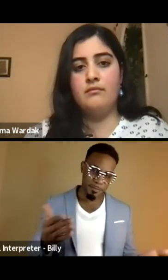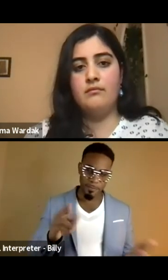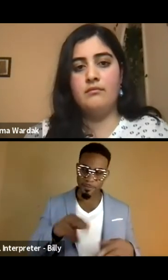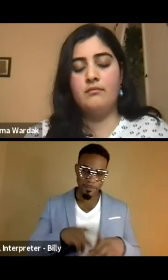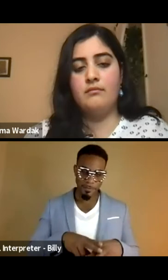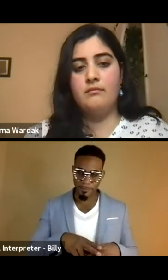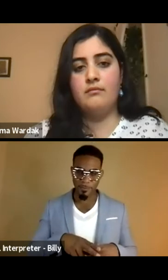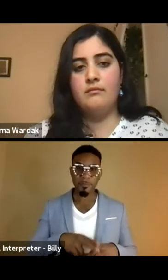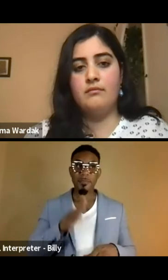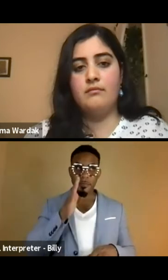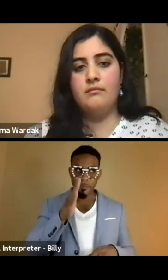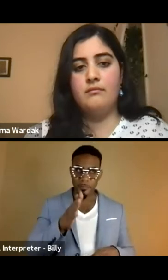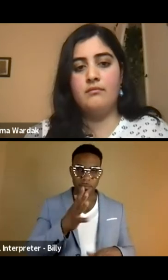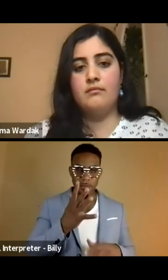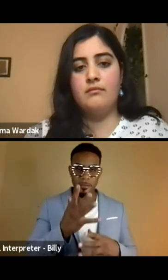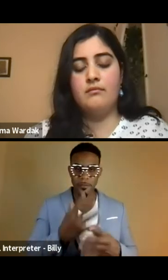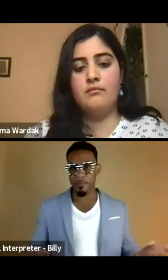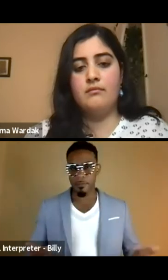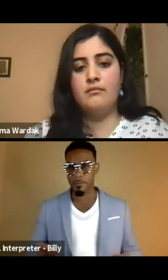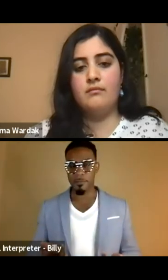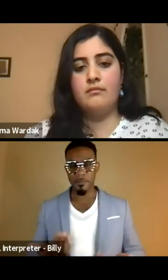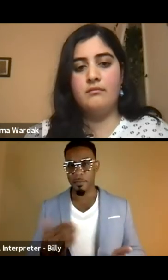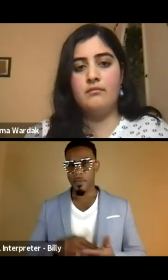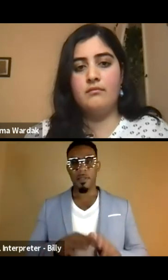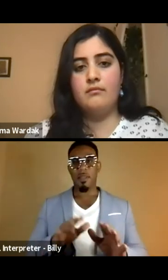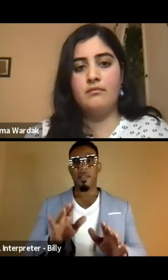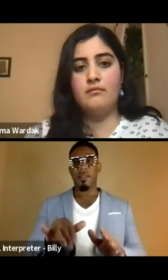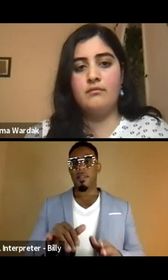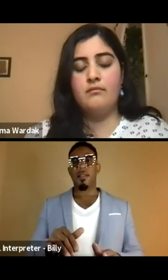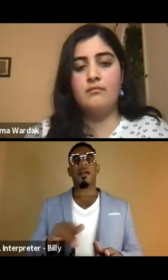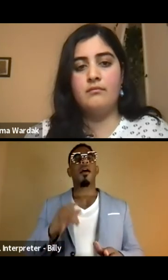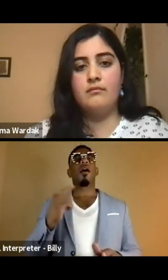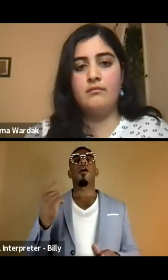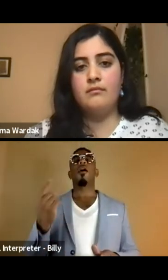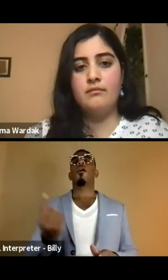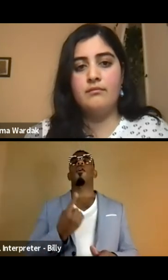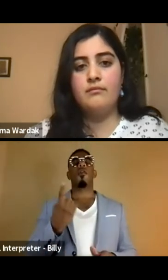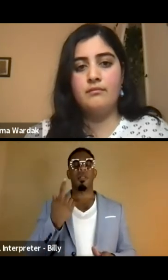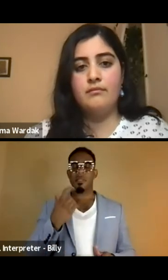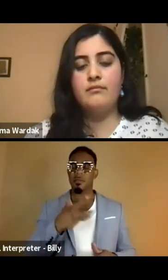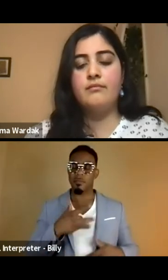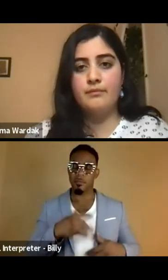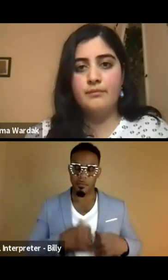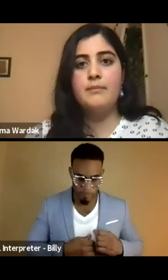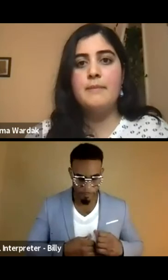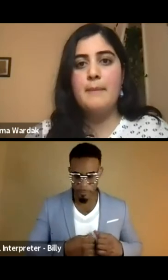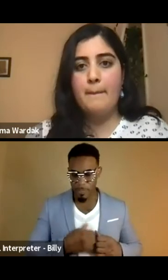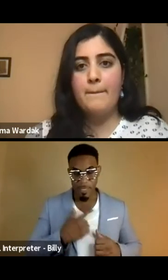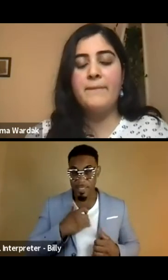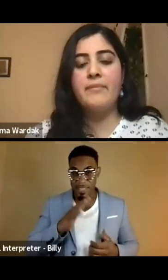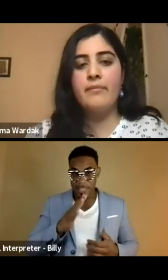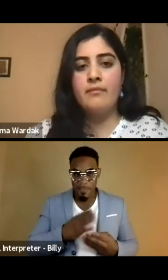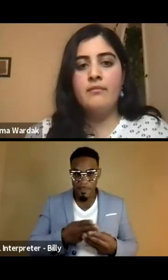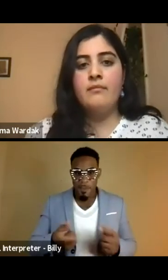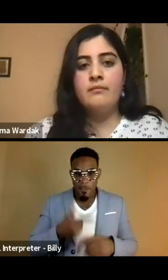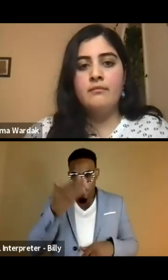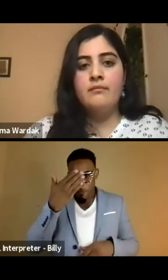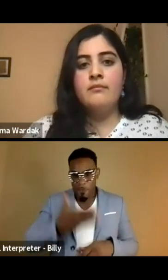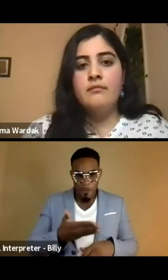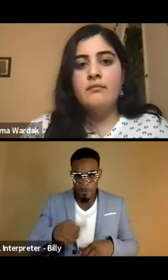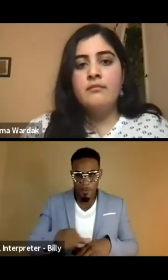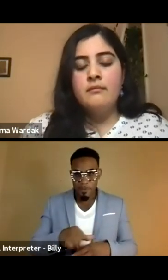inevitably will, uh, which is again, always just heartbreaking because it never fades from the front